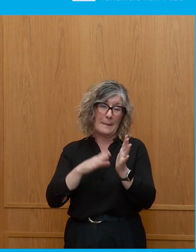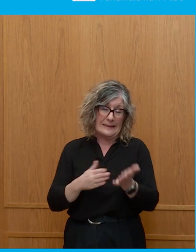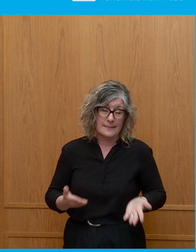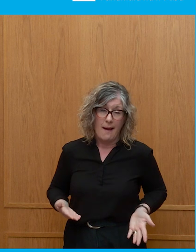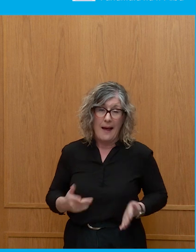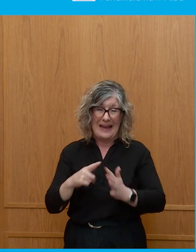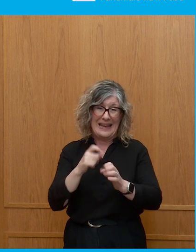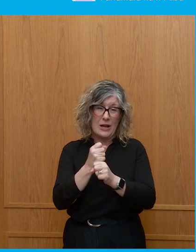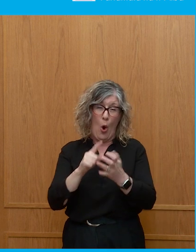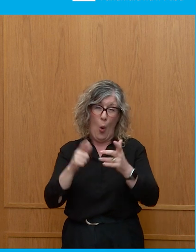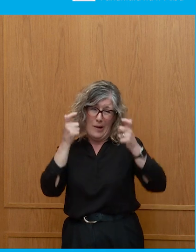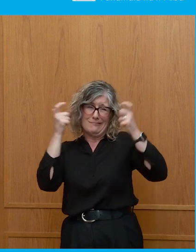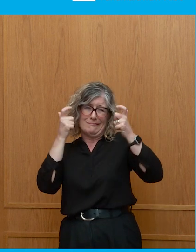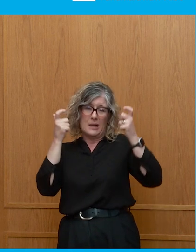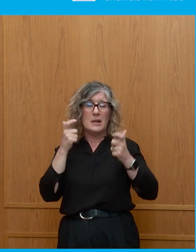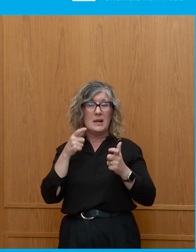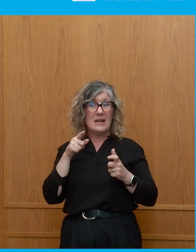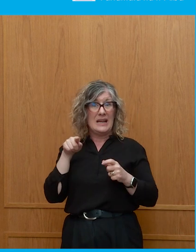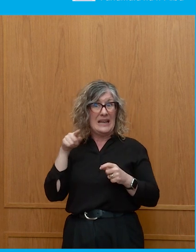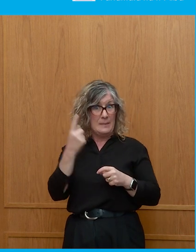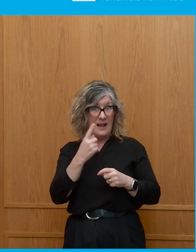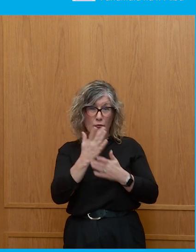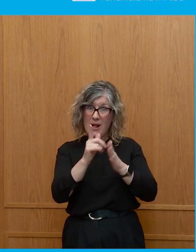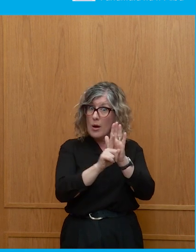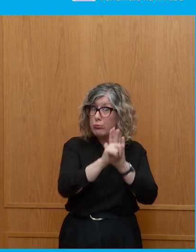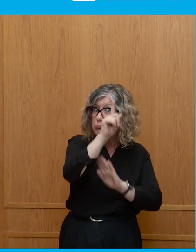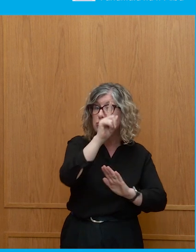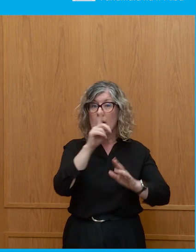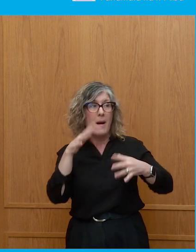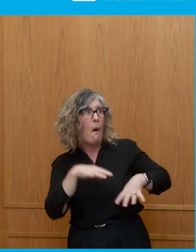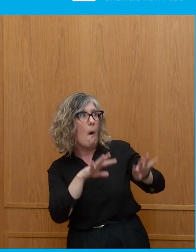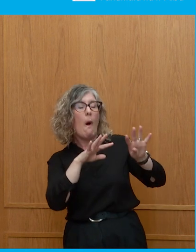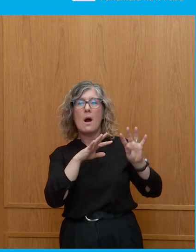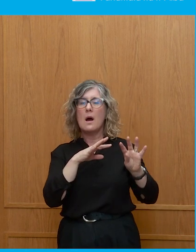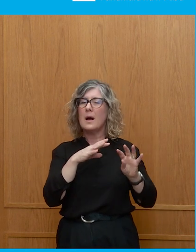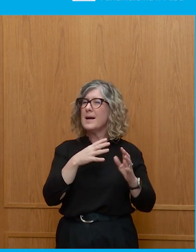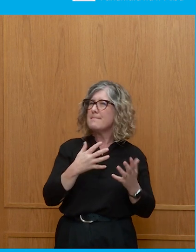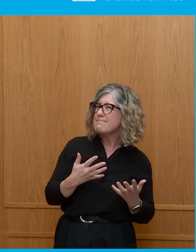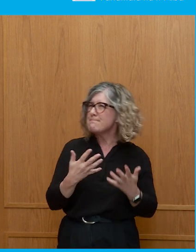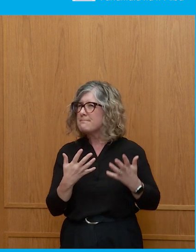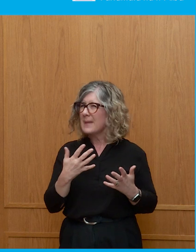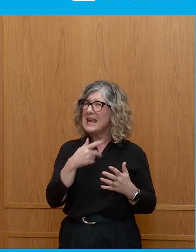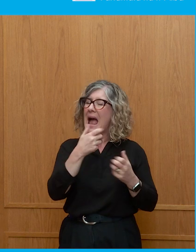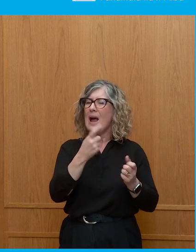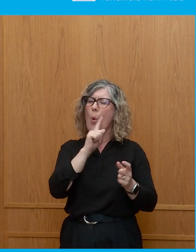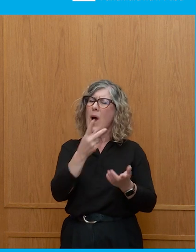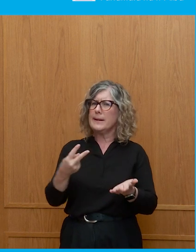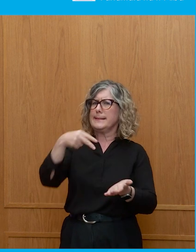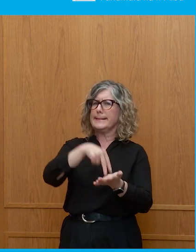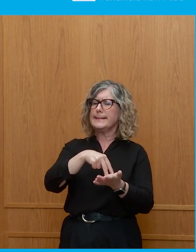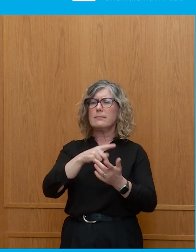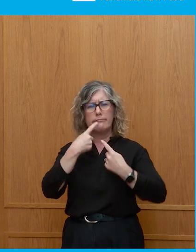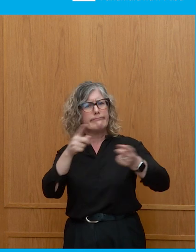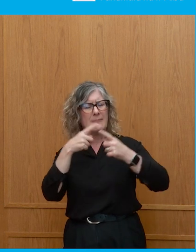Boris Johnson, he didn't really do that. He did have the public communications, but always flanked by